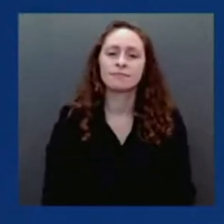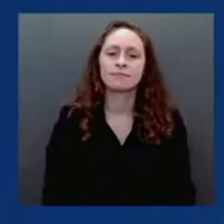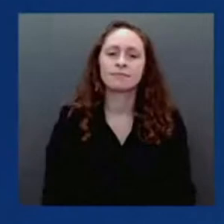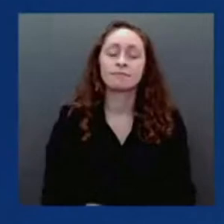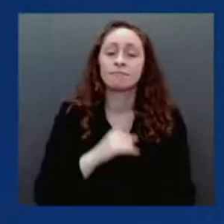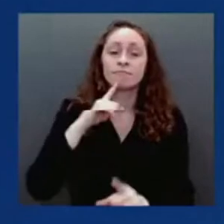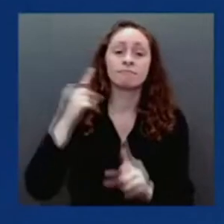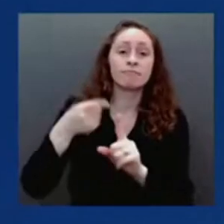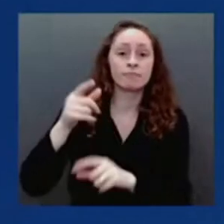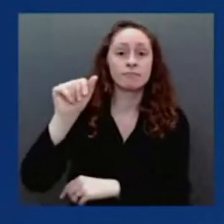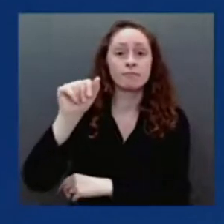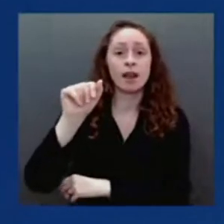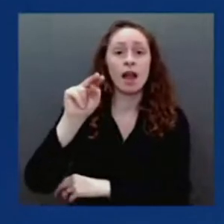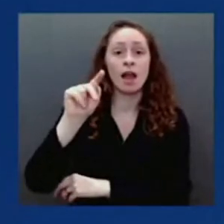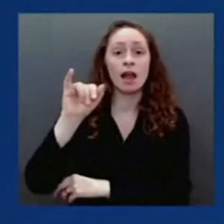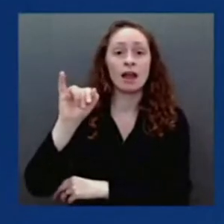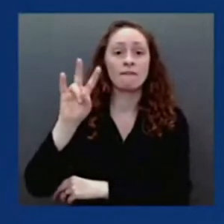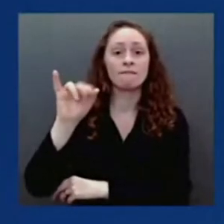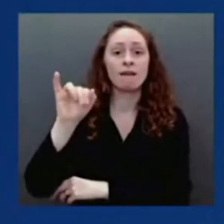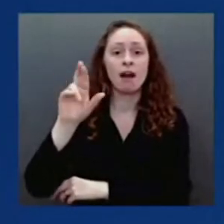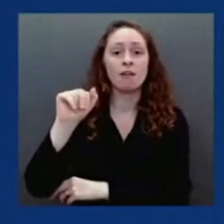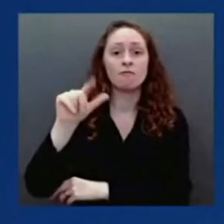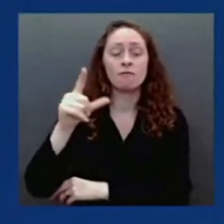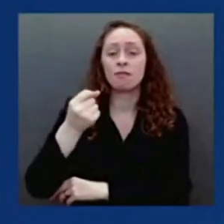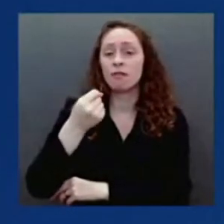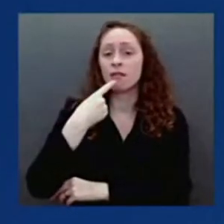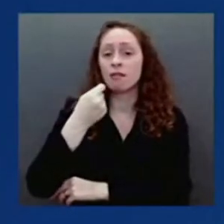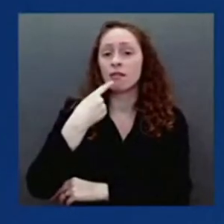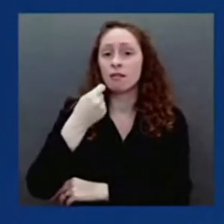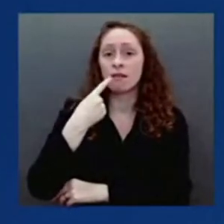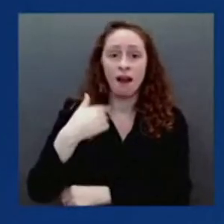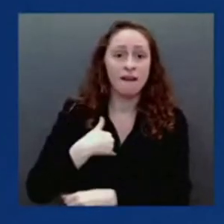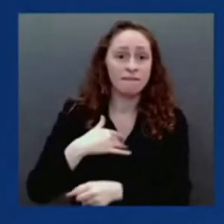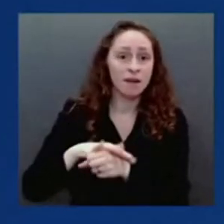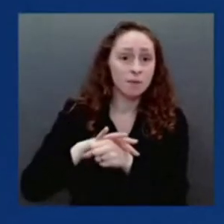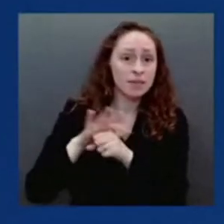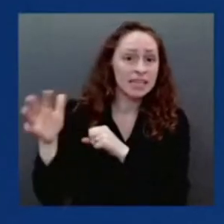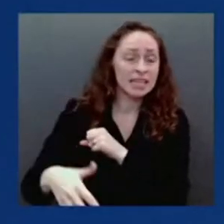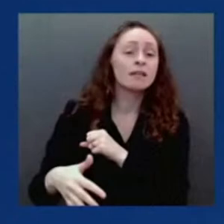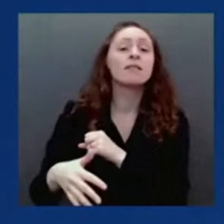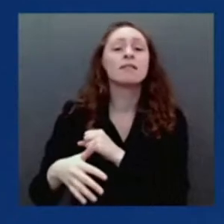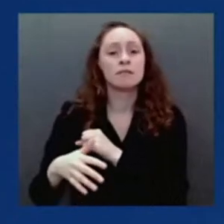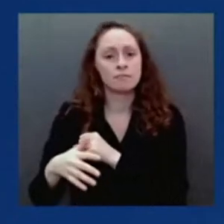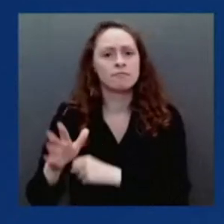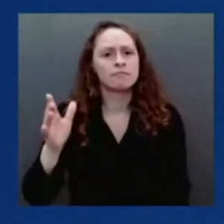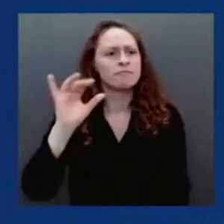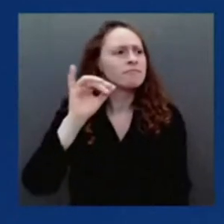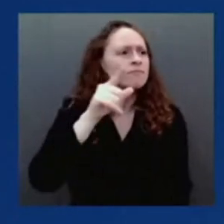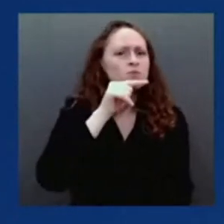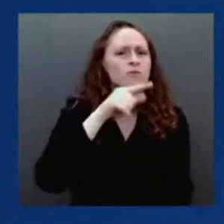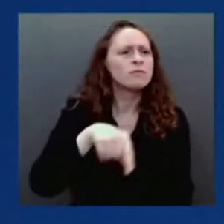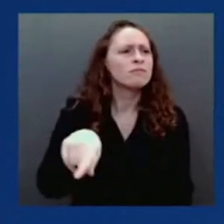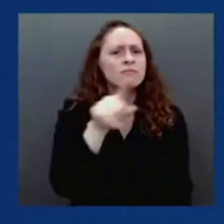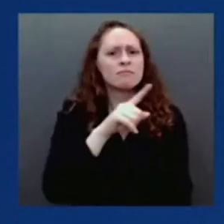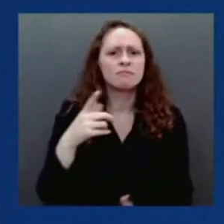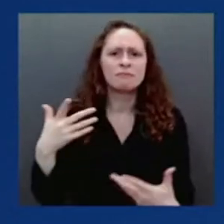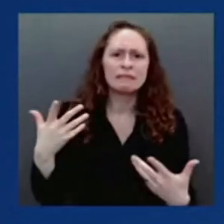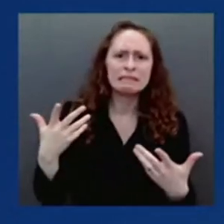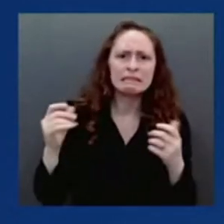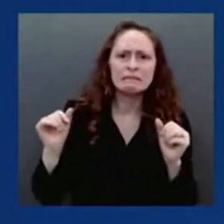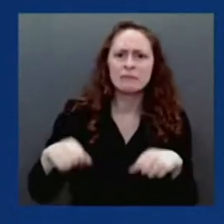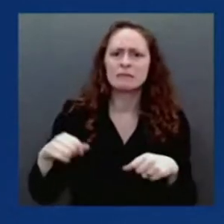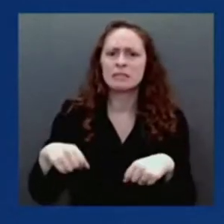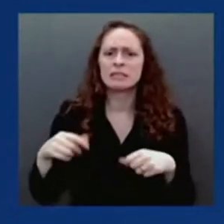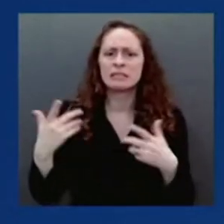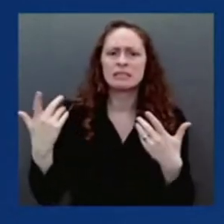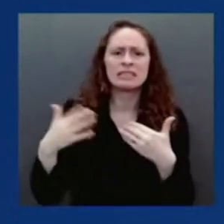of threat. Threat to our equanimity, threat to our economy, the threat to allow us to live a normal life. We believe